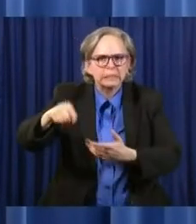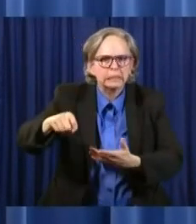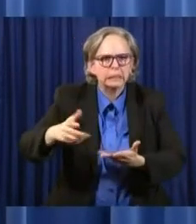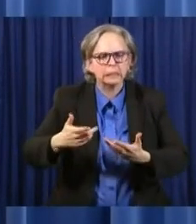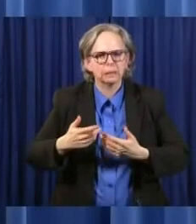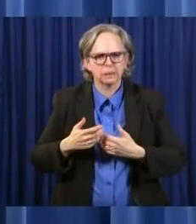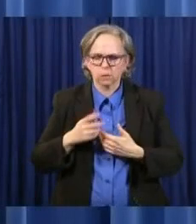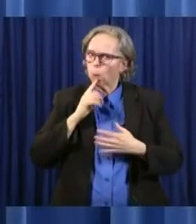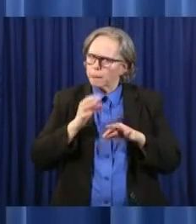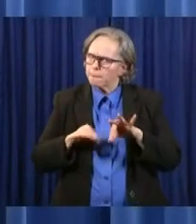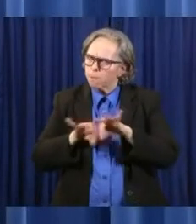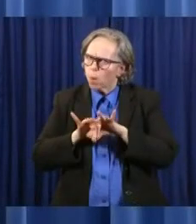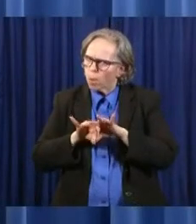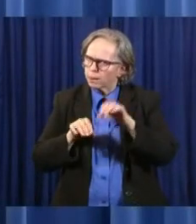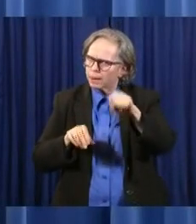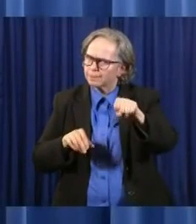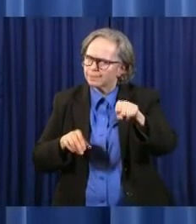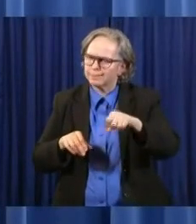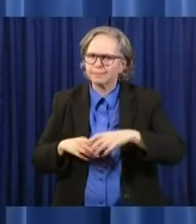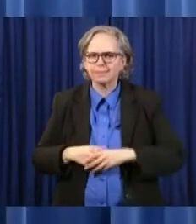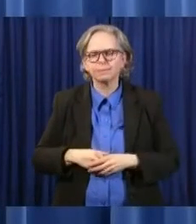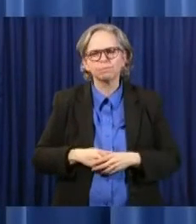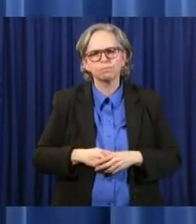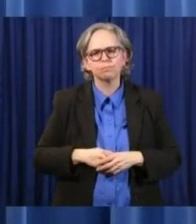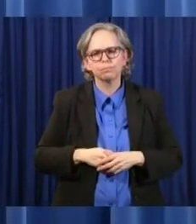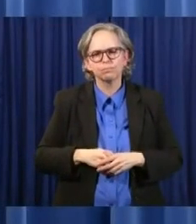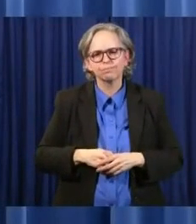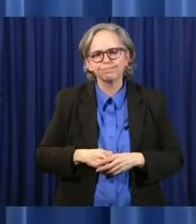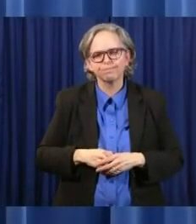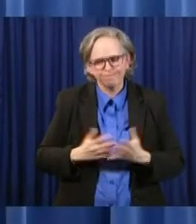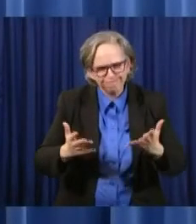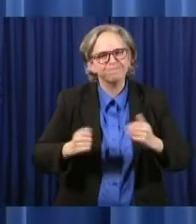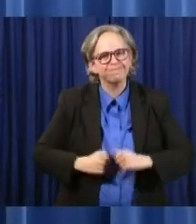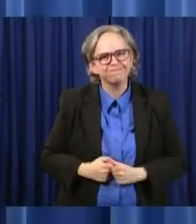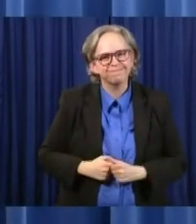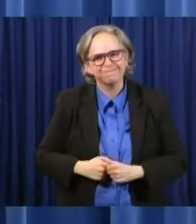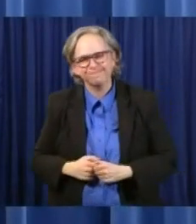It certainly is, it certainly is important. Thank you.